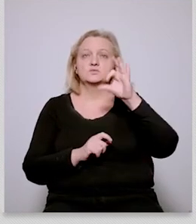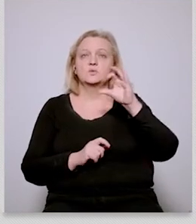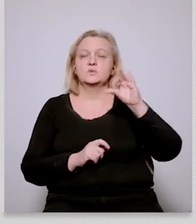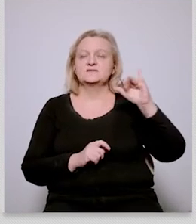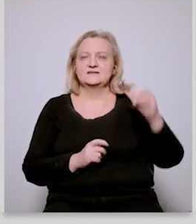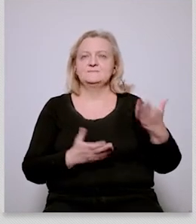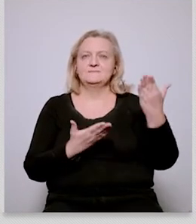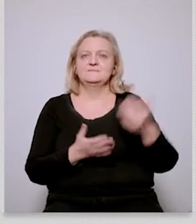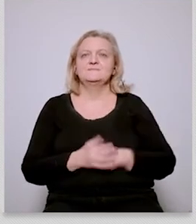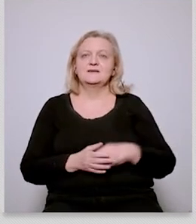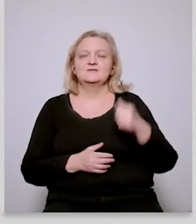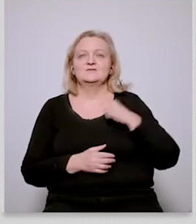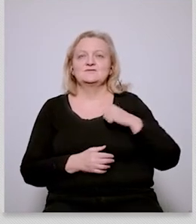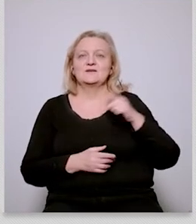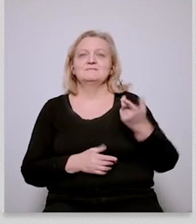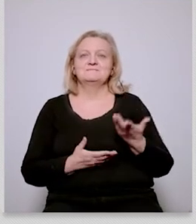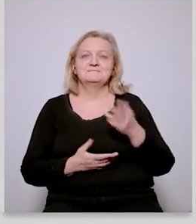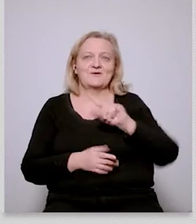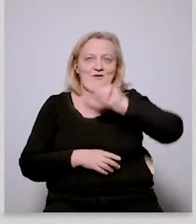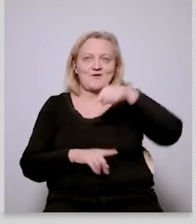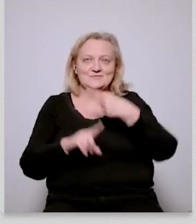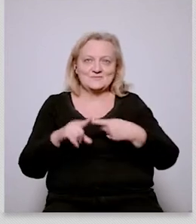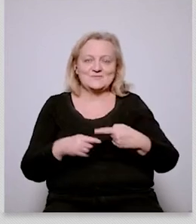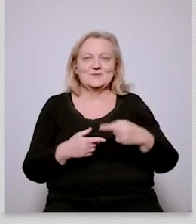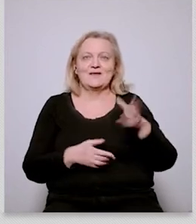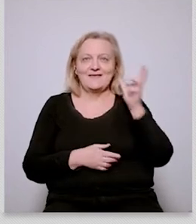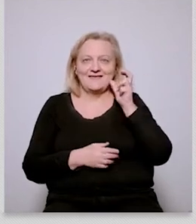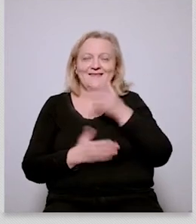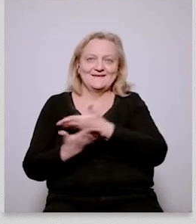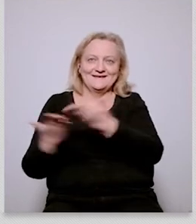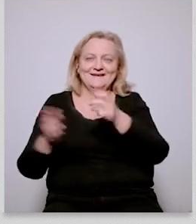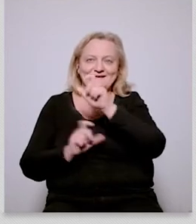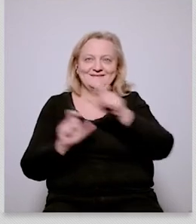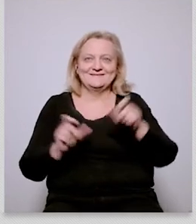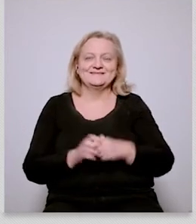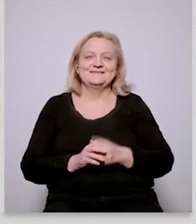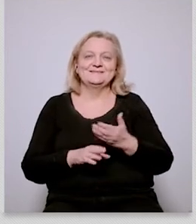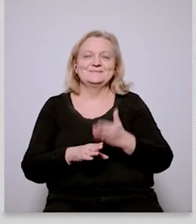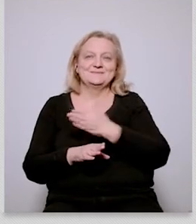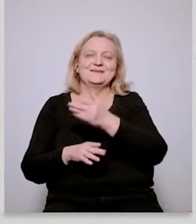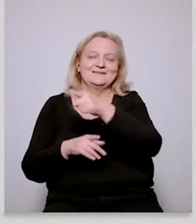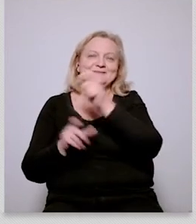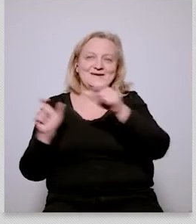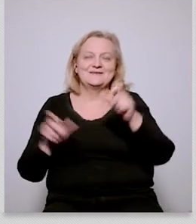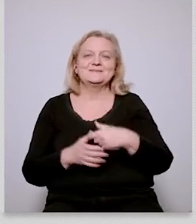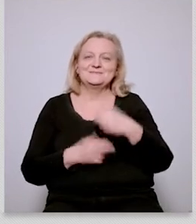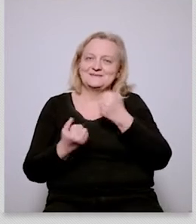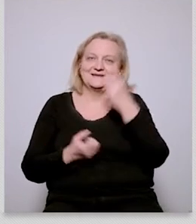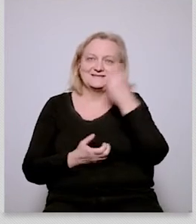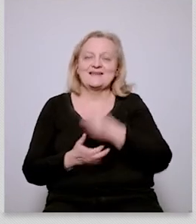um all the very interesting presentations uh but this is the the reason why we kept